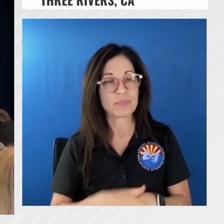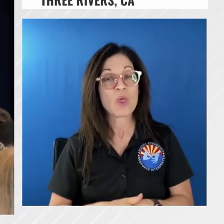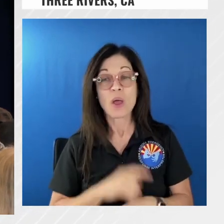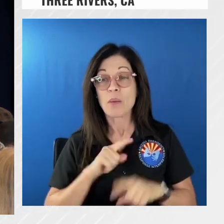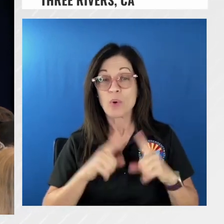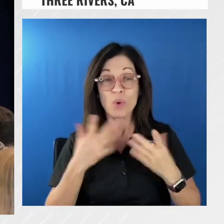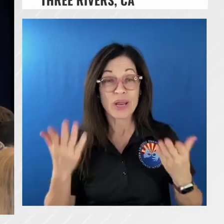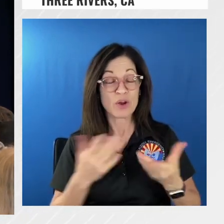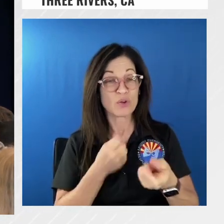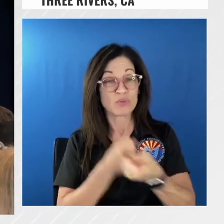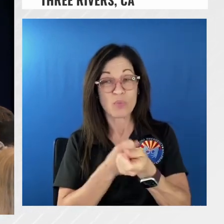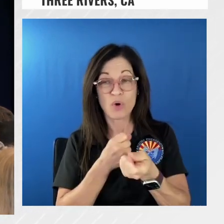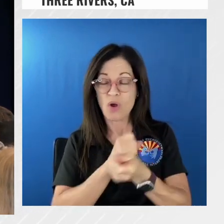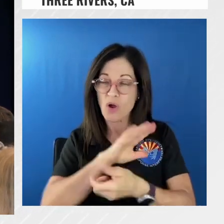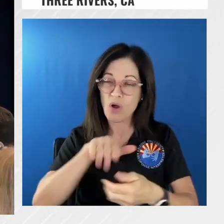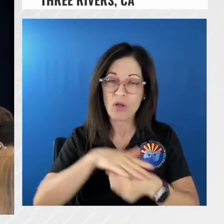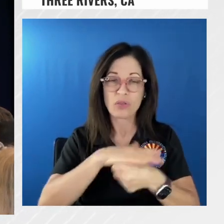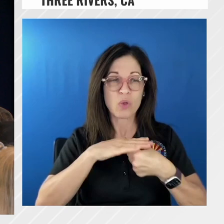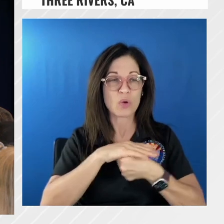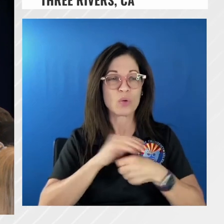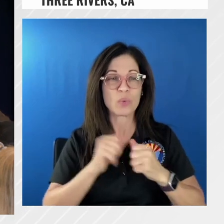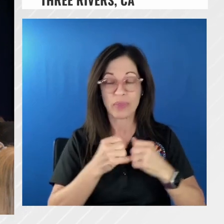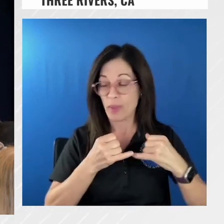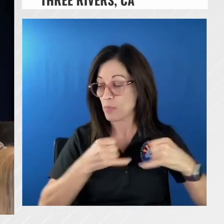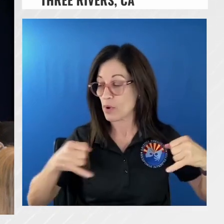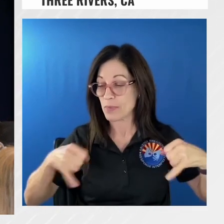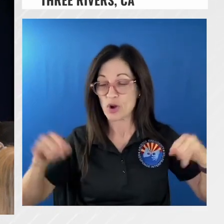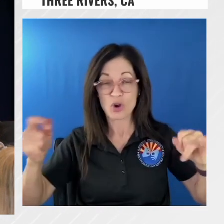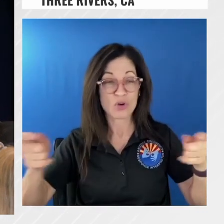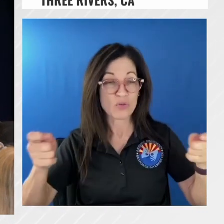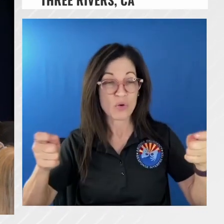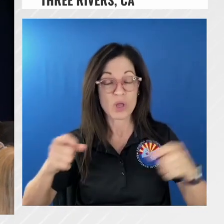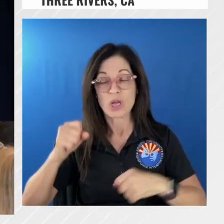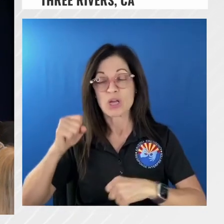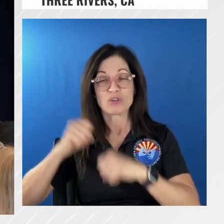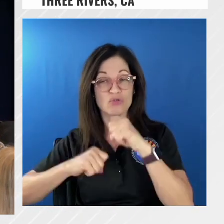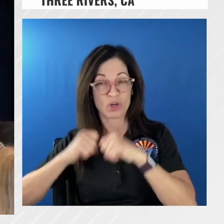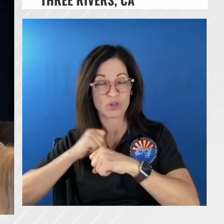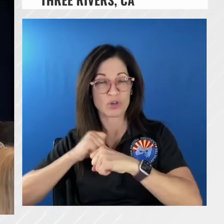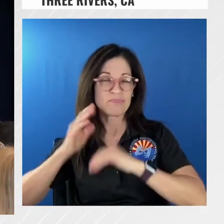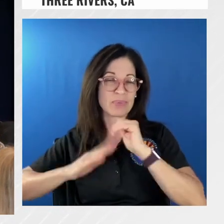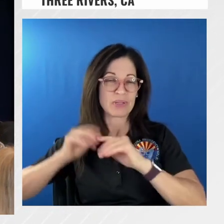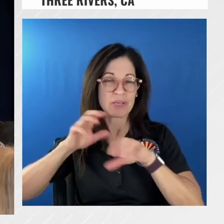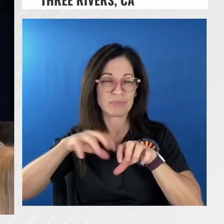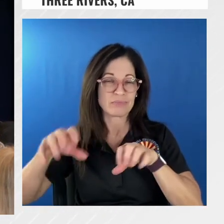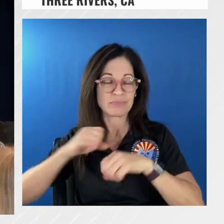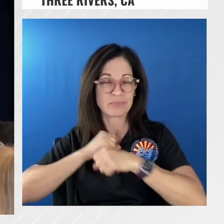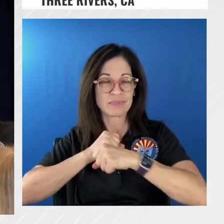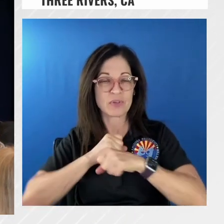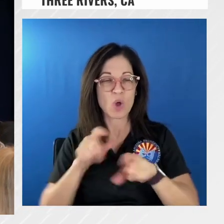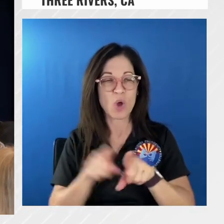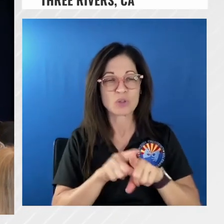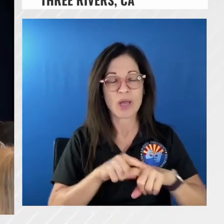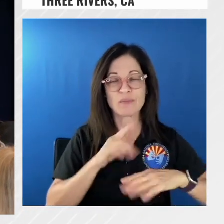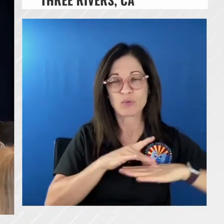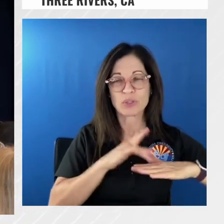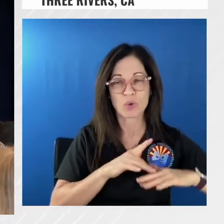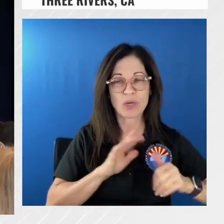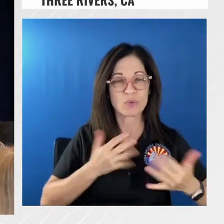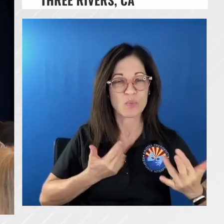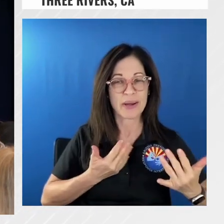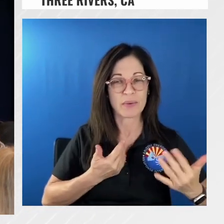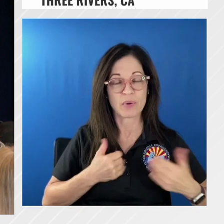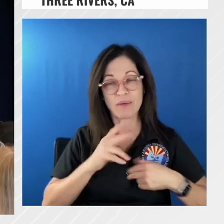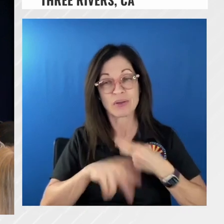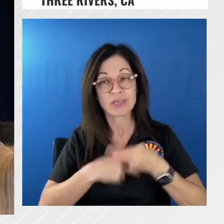operations with perimeter control structure defense and we will have we have resources on standby we do have a type 3 strike